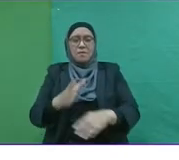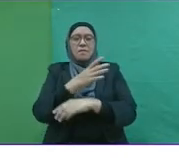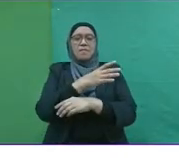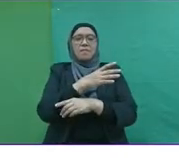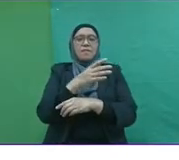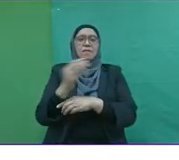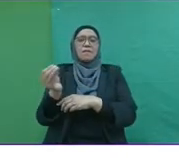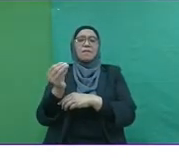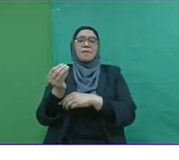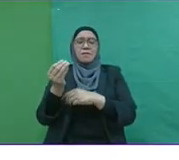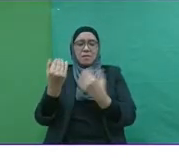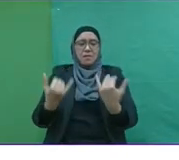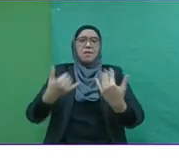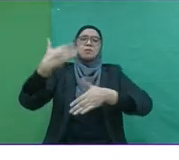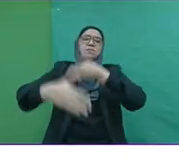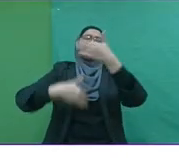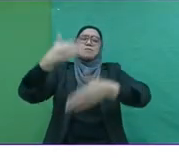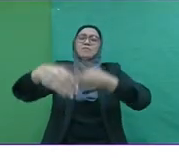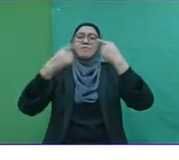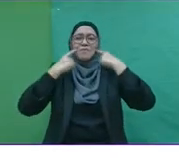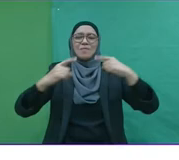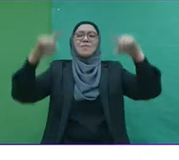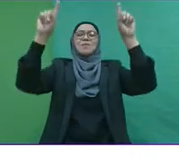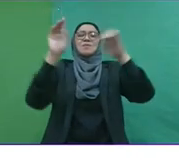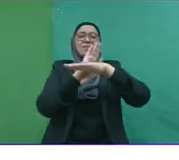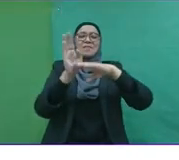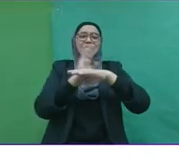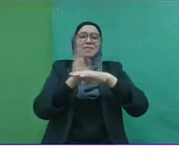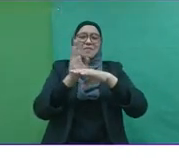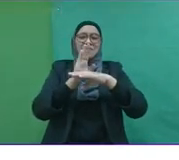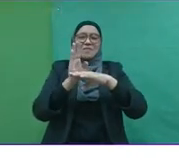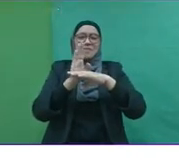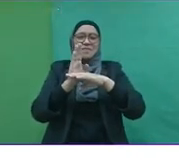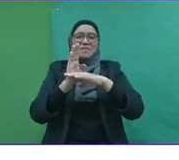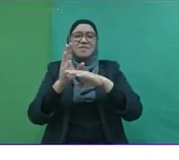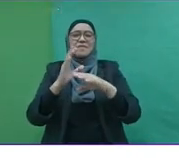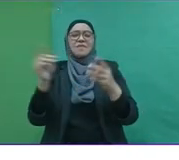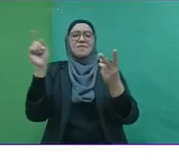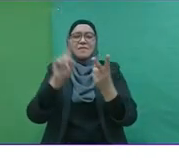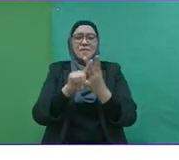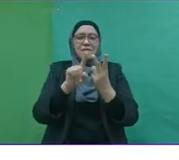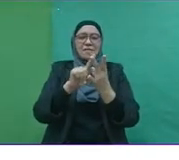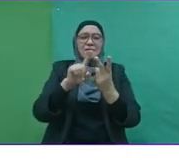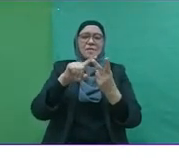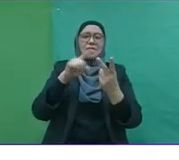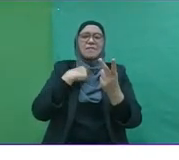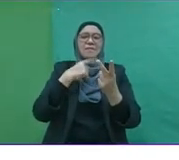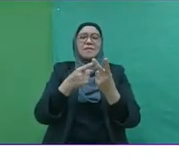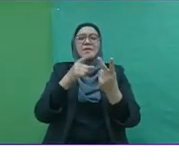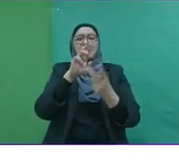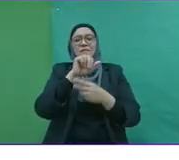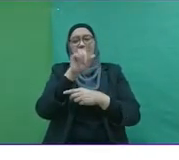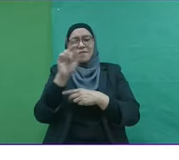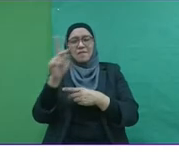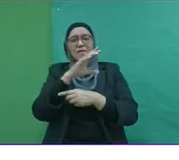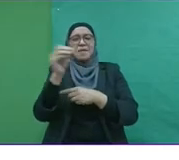But he has gone on to build a very successful business. We have seen that also in Dr. Sri Nazir Raza, in